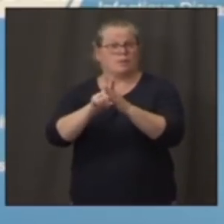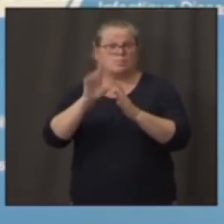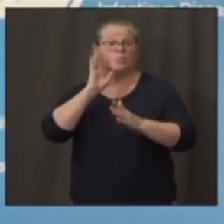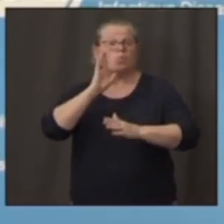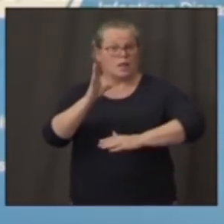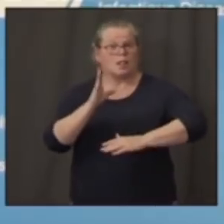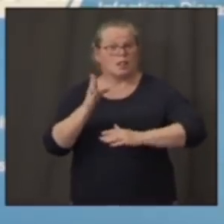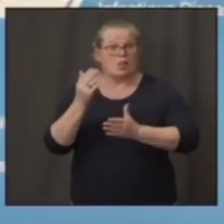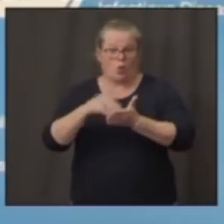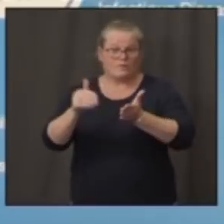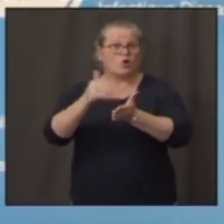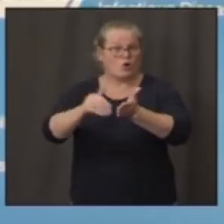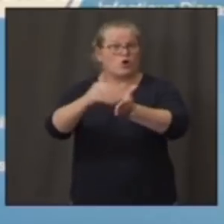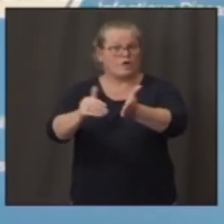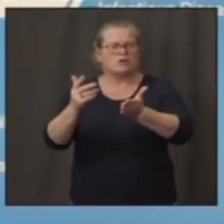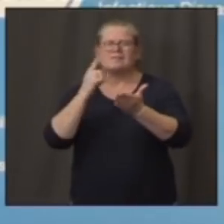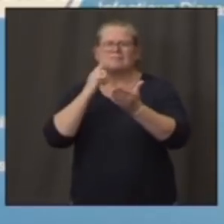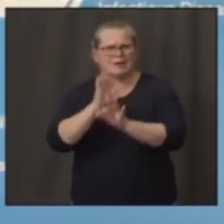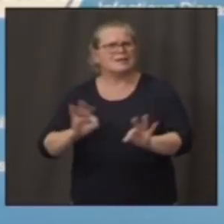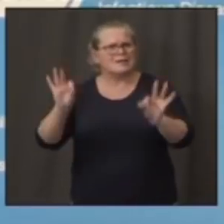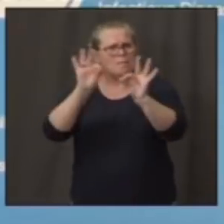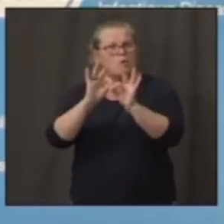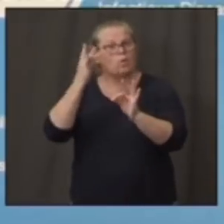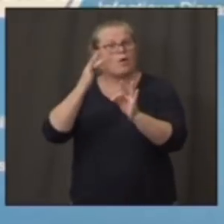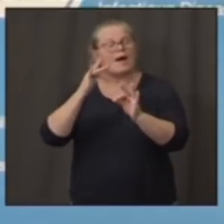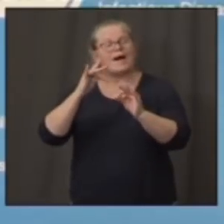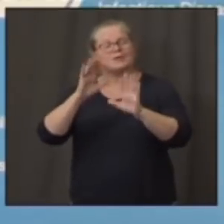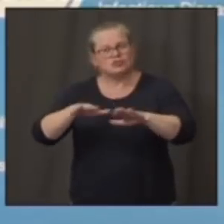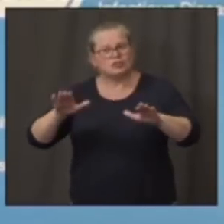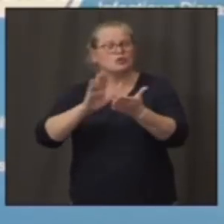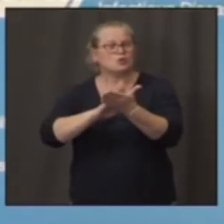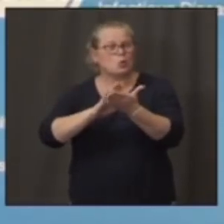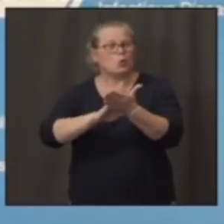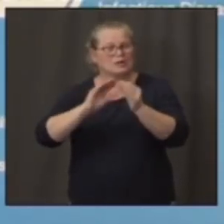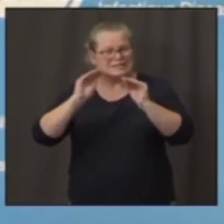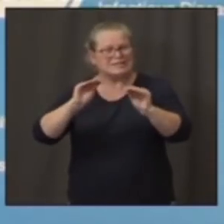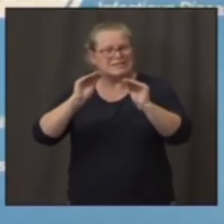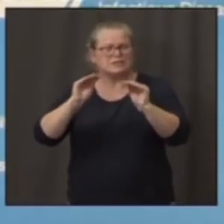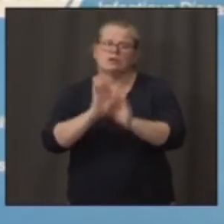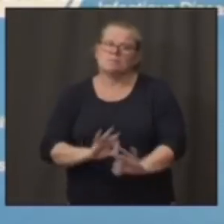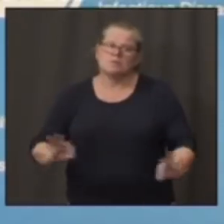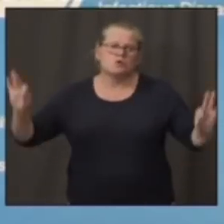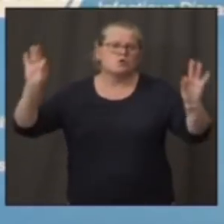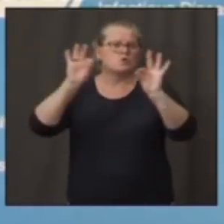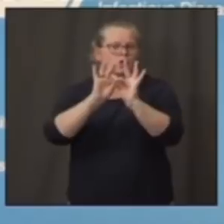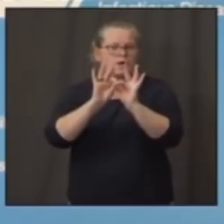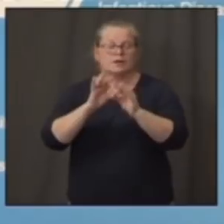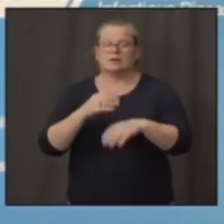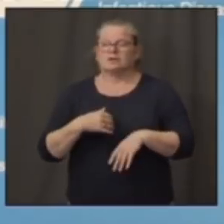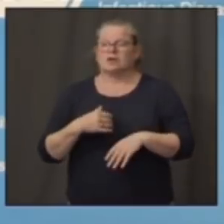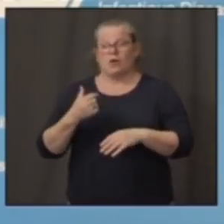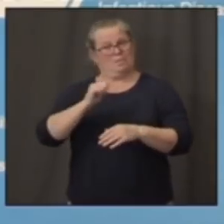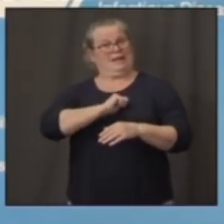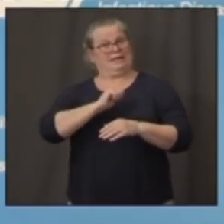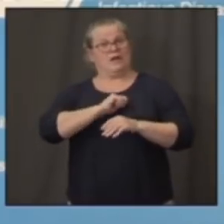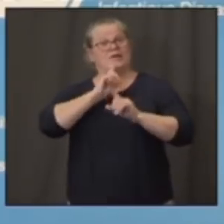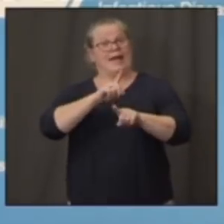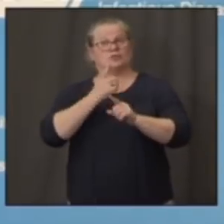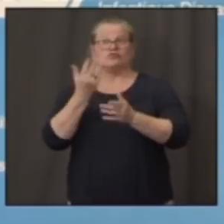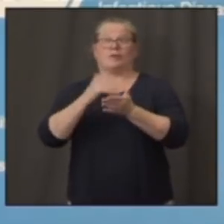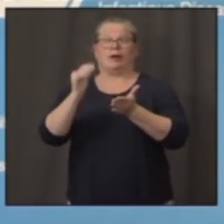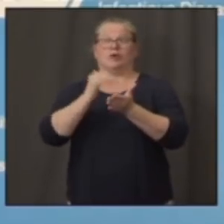our children in school. I don't want to be repetitive, but I want to get back to just reemphasizing the default